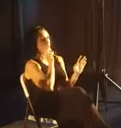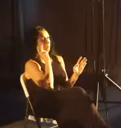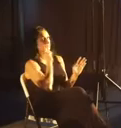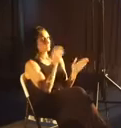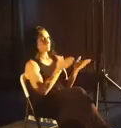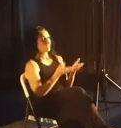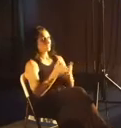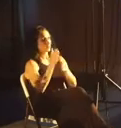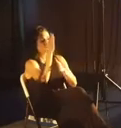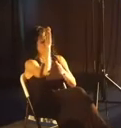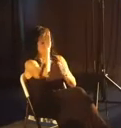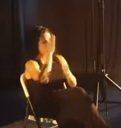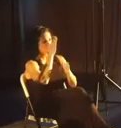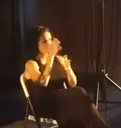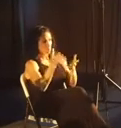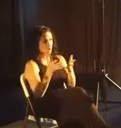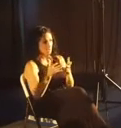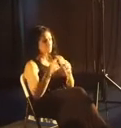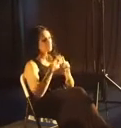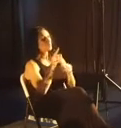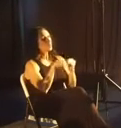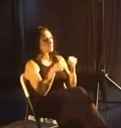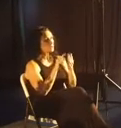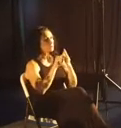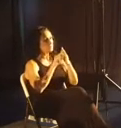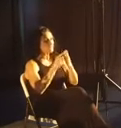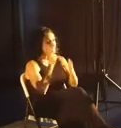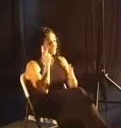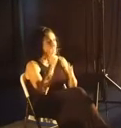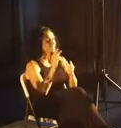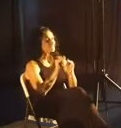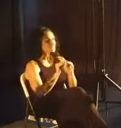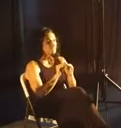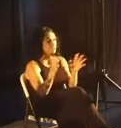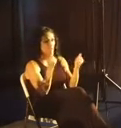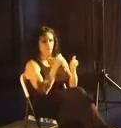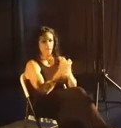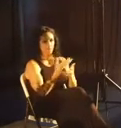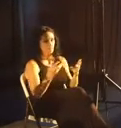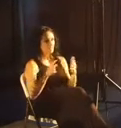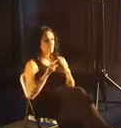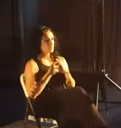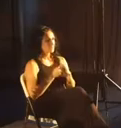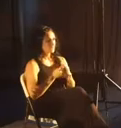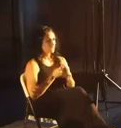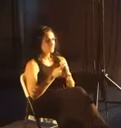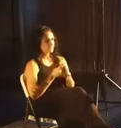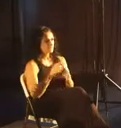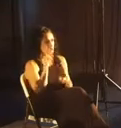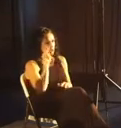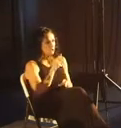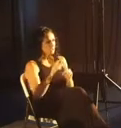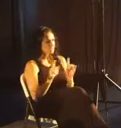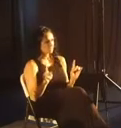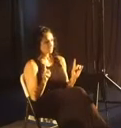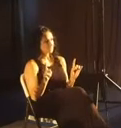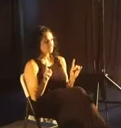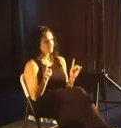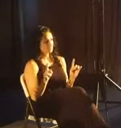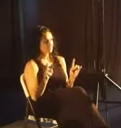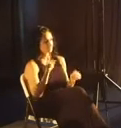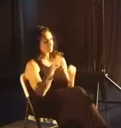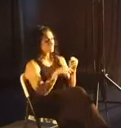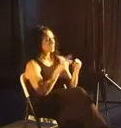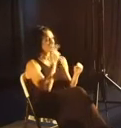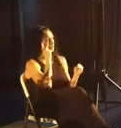see things the way that God intended for you to see them. But when you begin to see things clearly, everything begins to look different. And